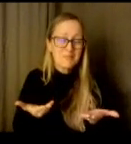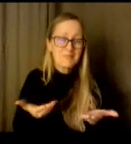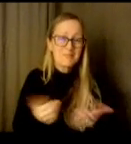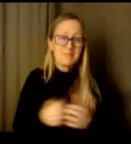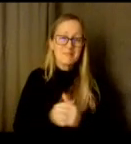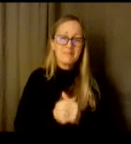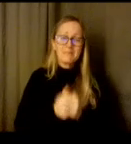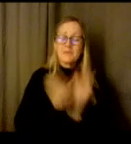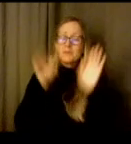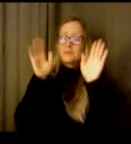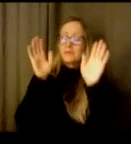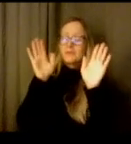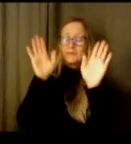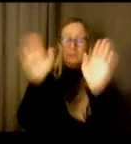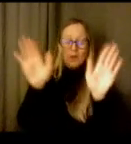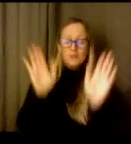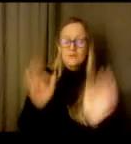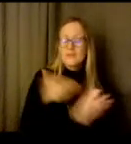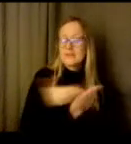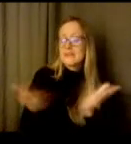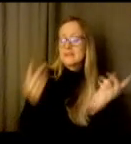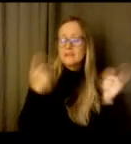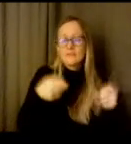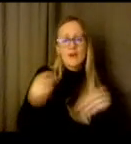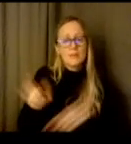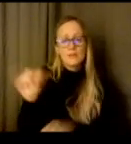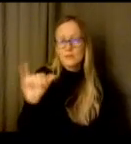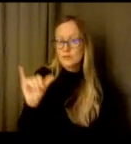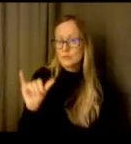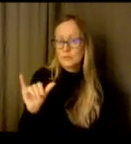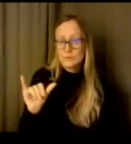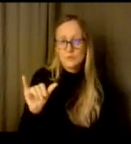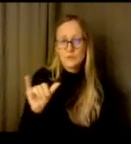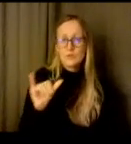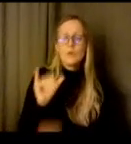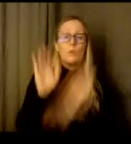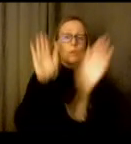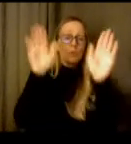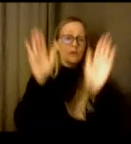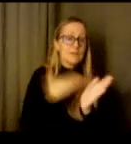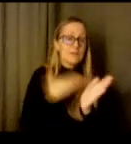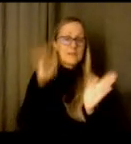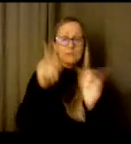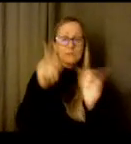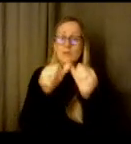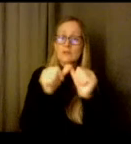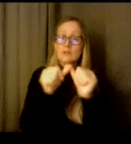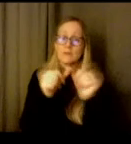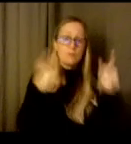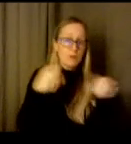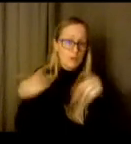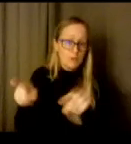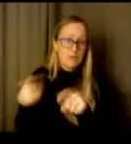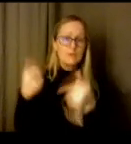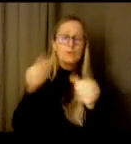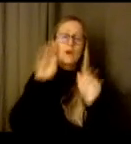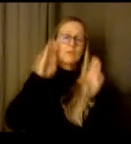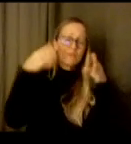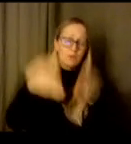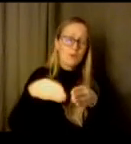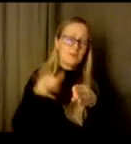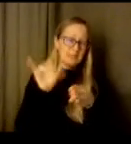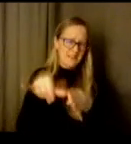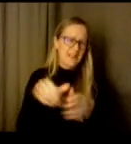many wonderful things that have taken place and will continue to place take place and focus on that getting out in the community